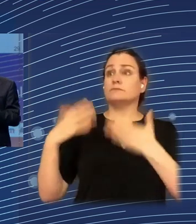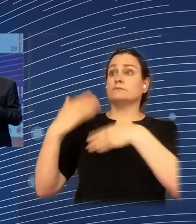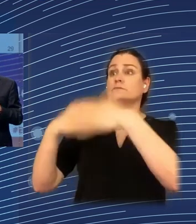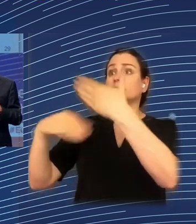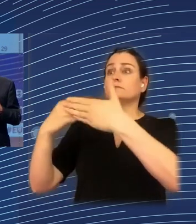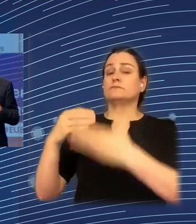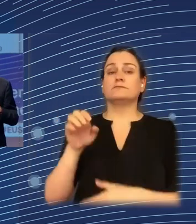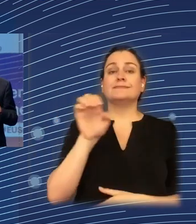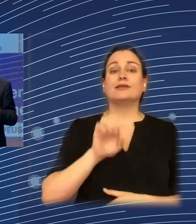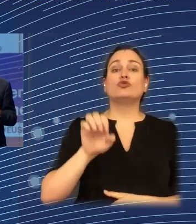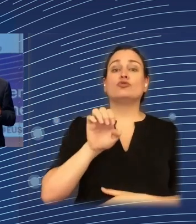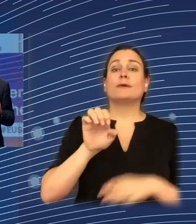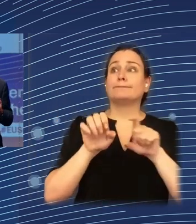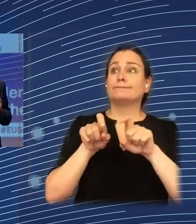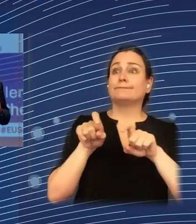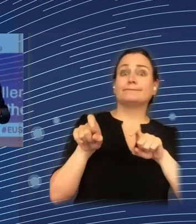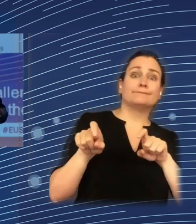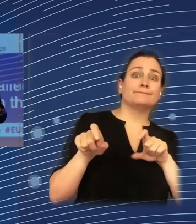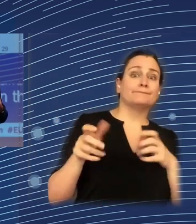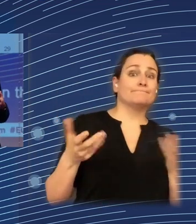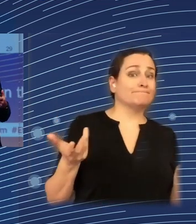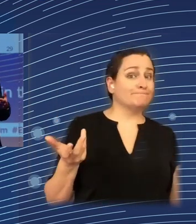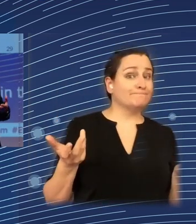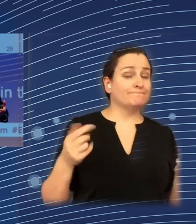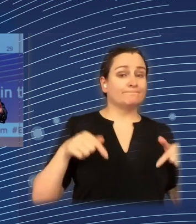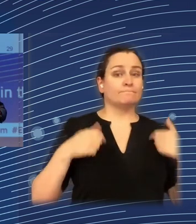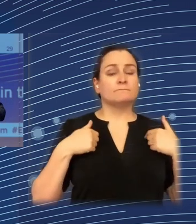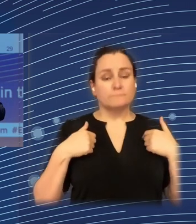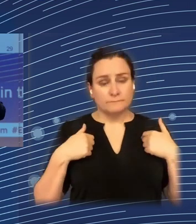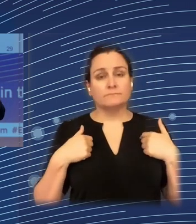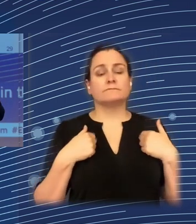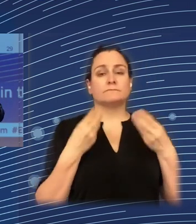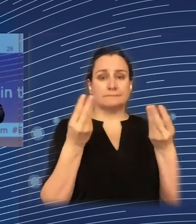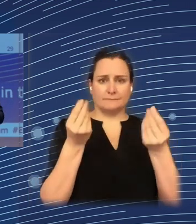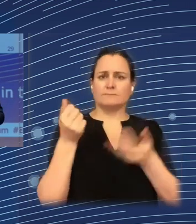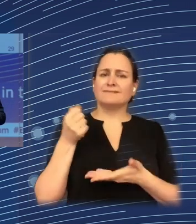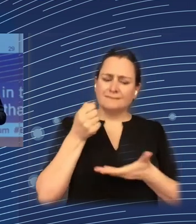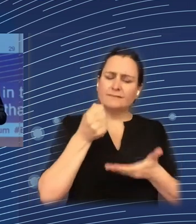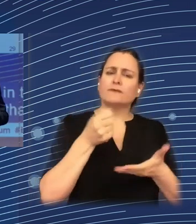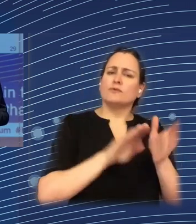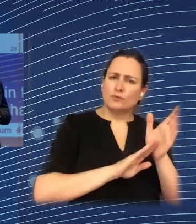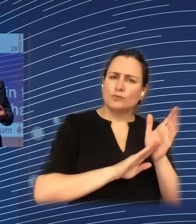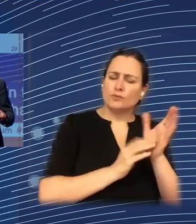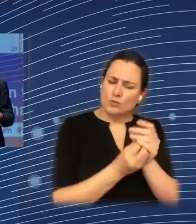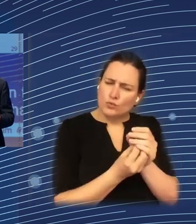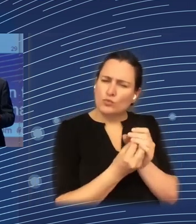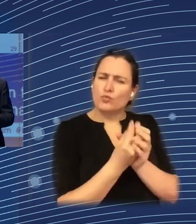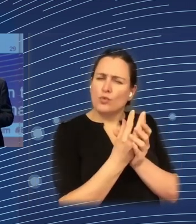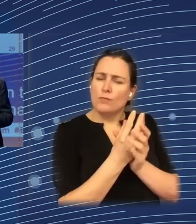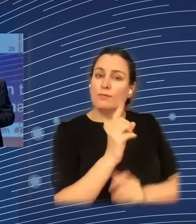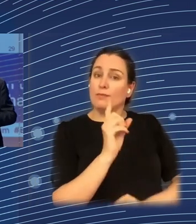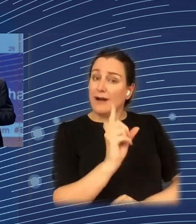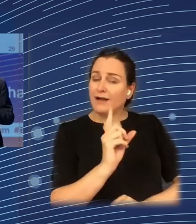sluggish type of economic growth, and with that economic growth, low employment, we are missing the train,